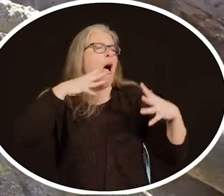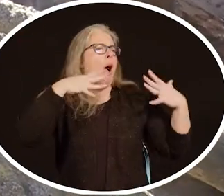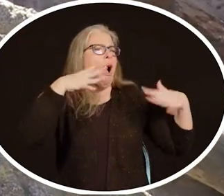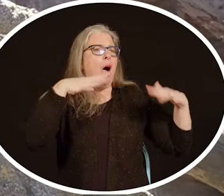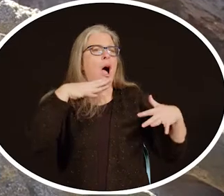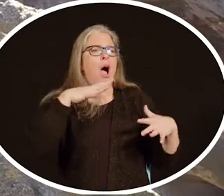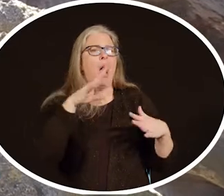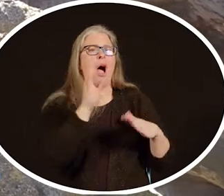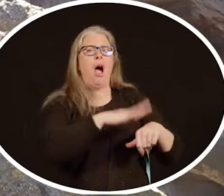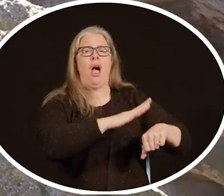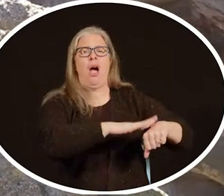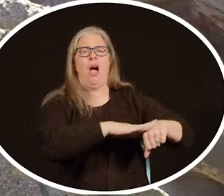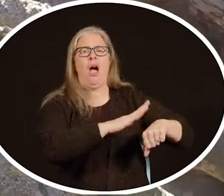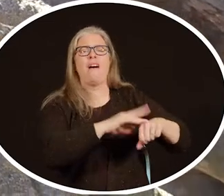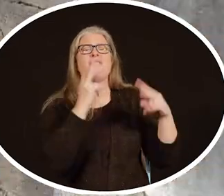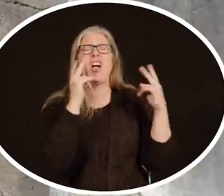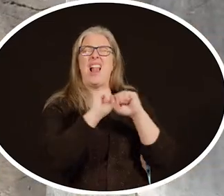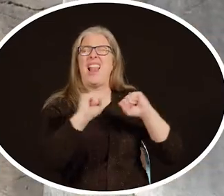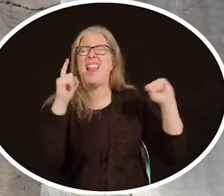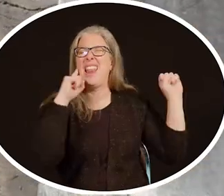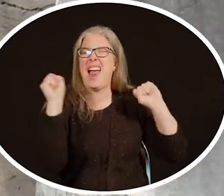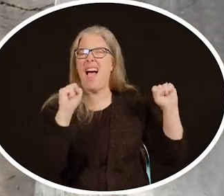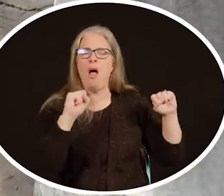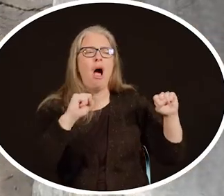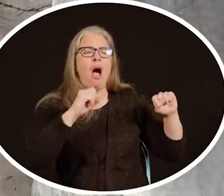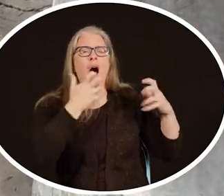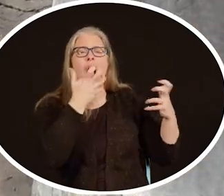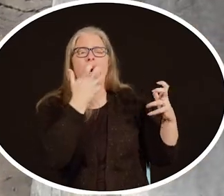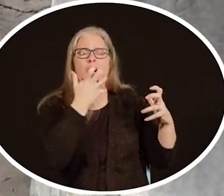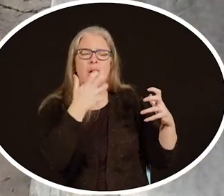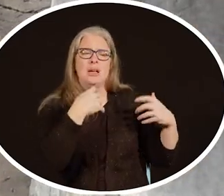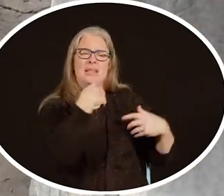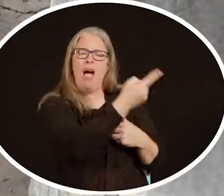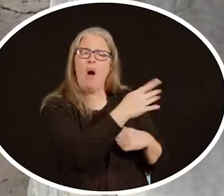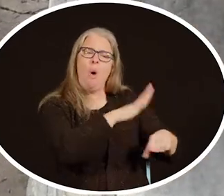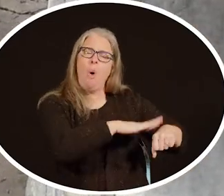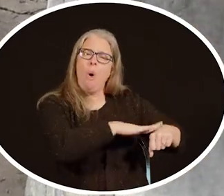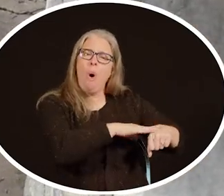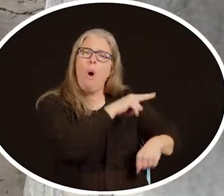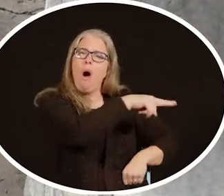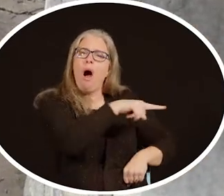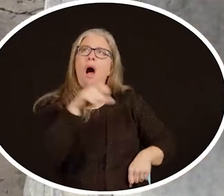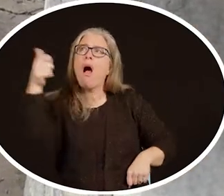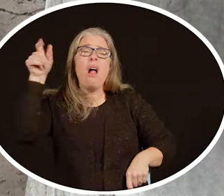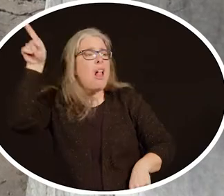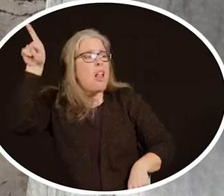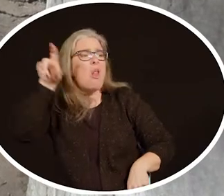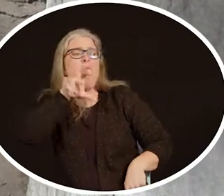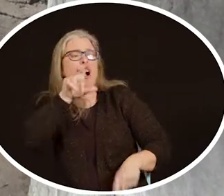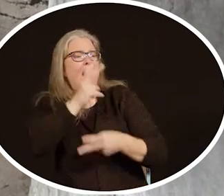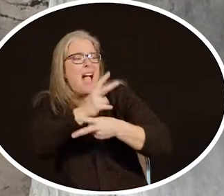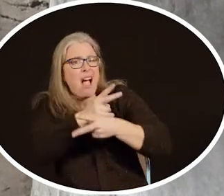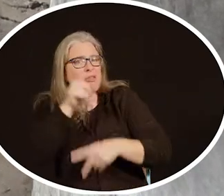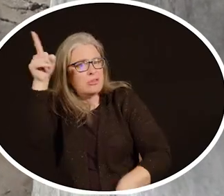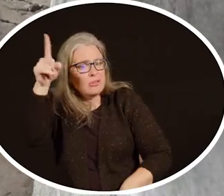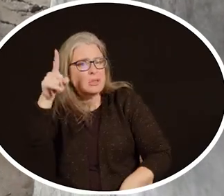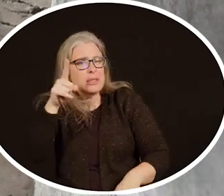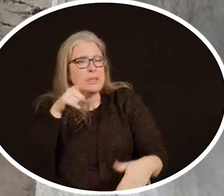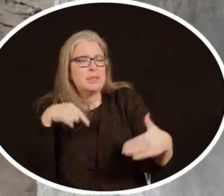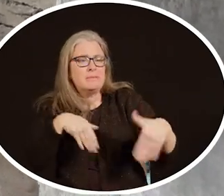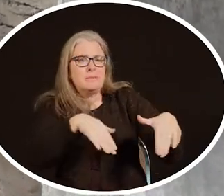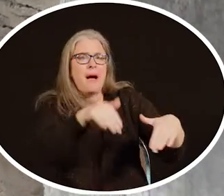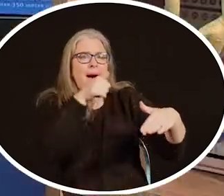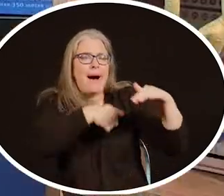alarm, which means they make a very loud noise to tell all their meerkat family and friends that they need to